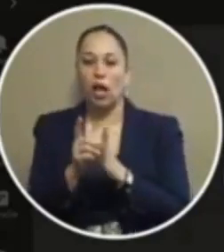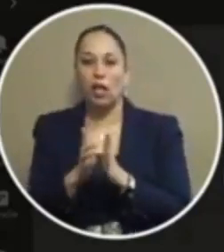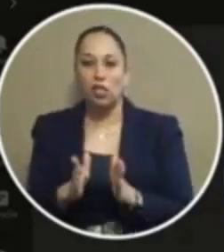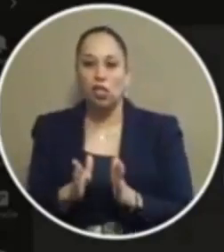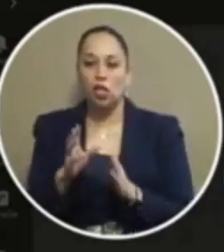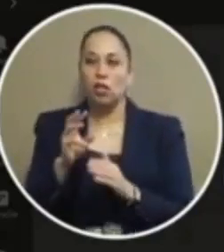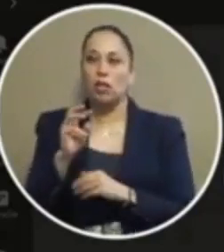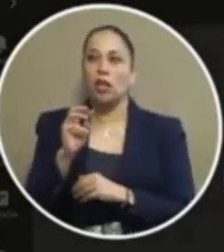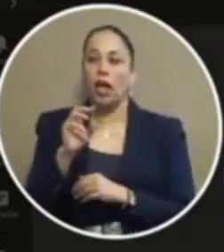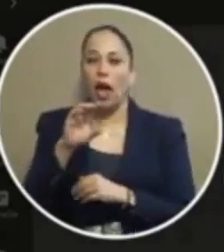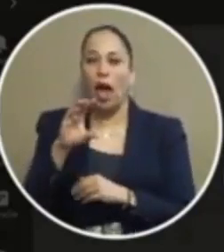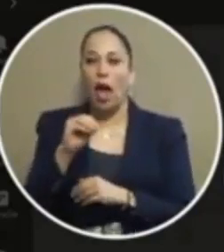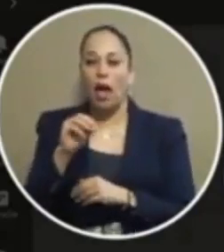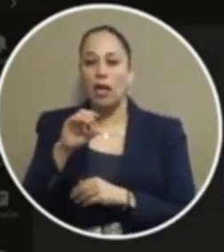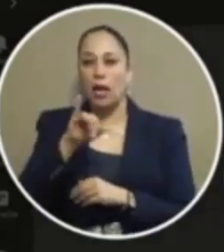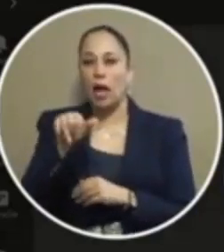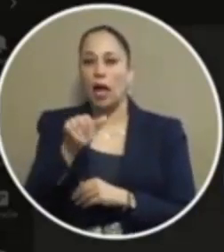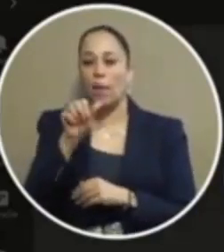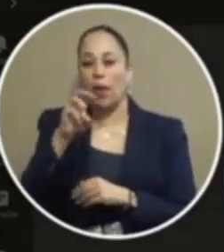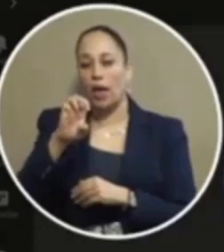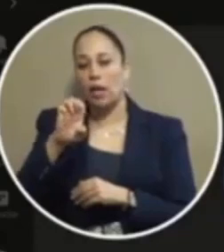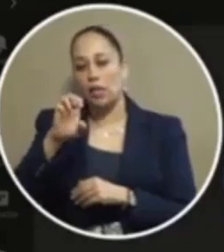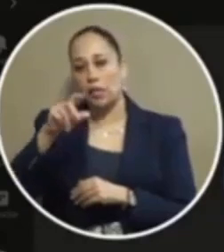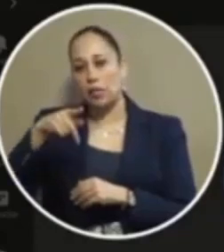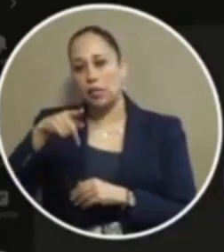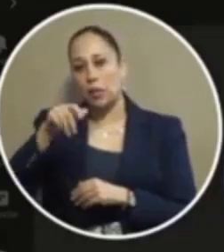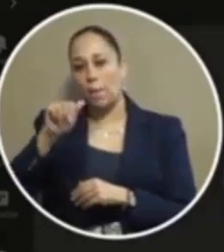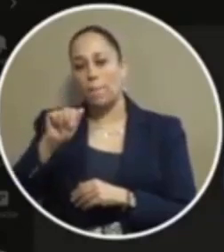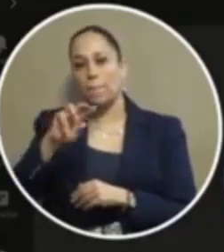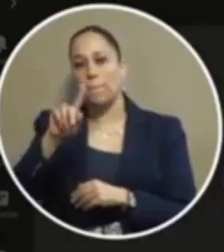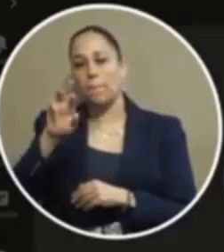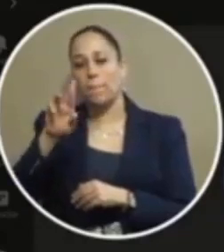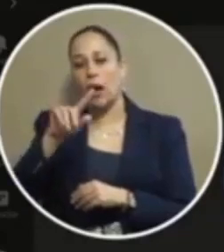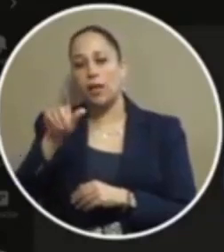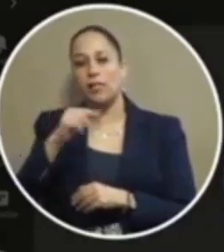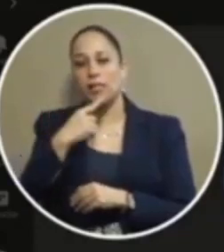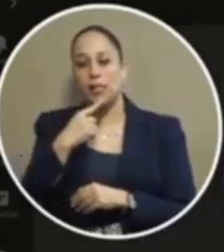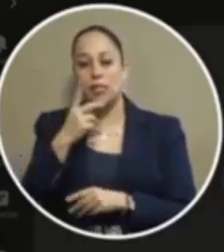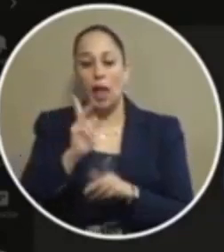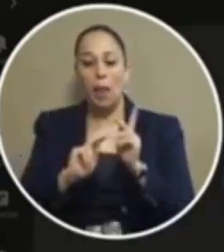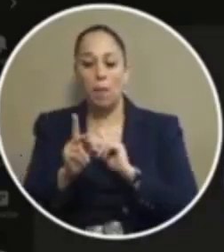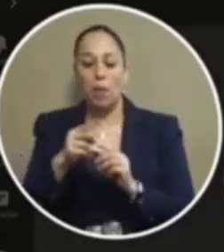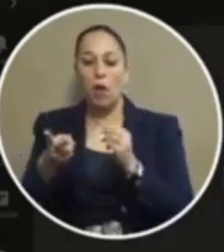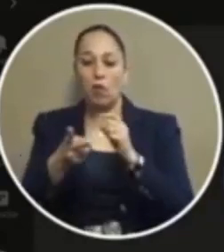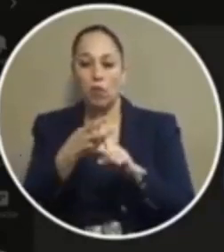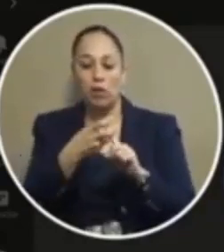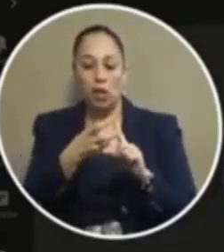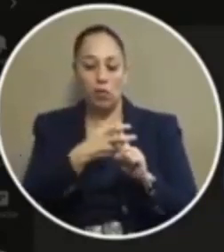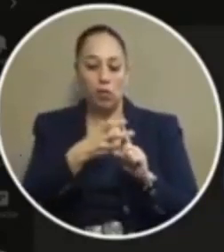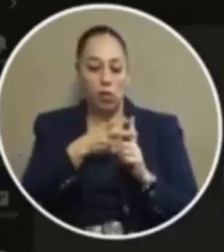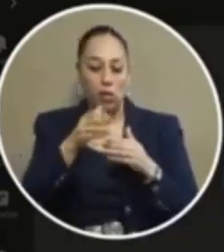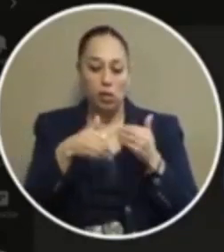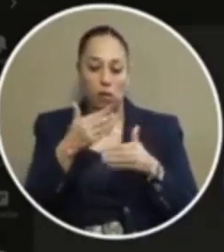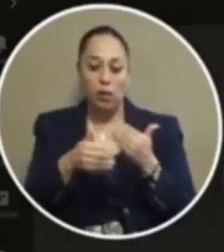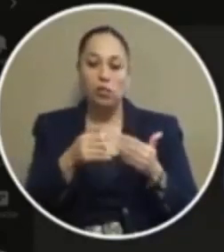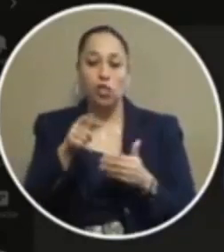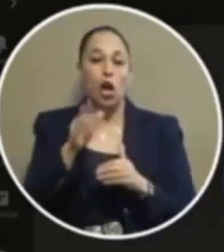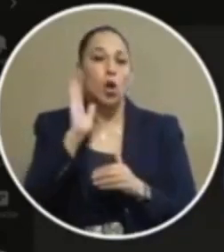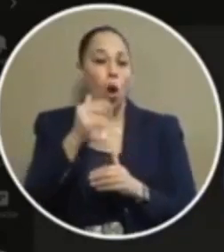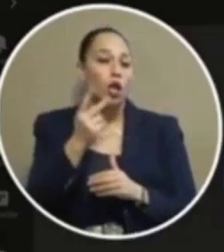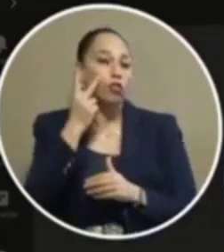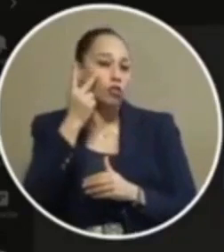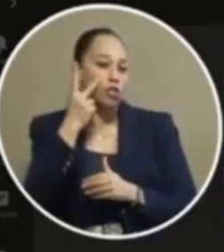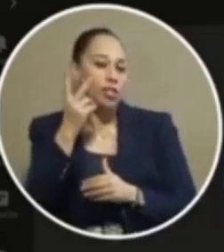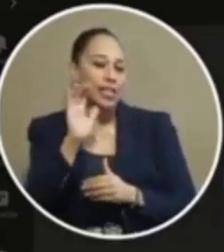esparza told you the first chance program is saving money because people aren't being arrested and processed and whatnot you're going to see